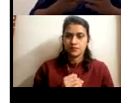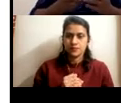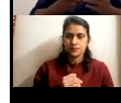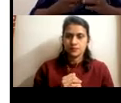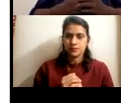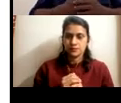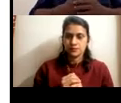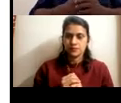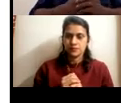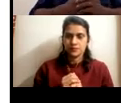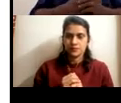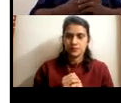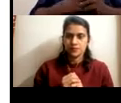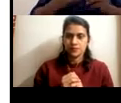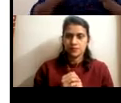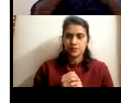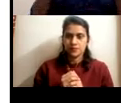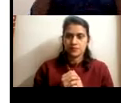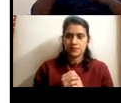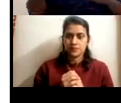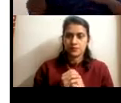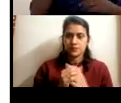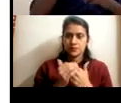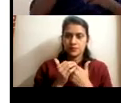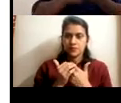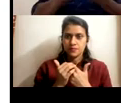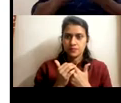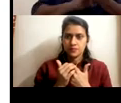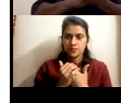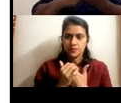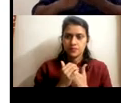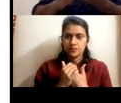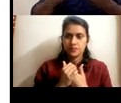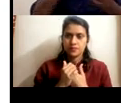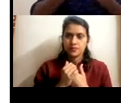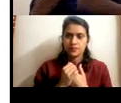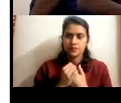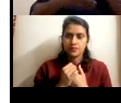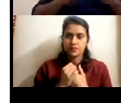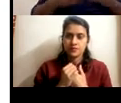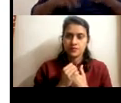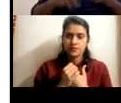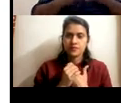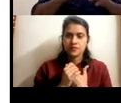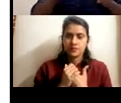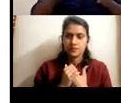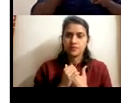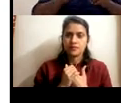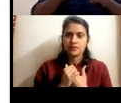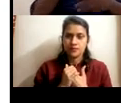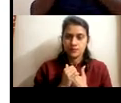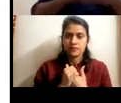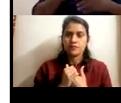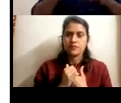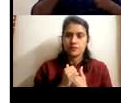training, people come to Vishesh. Okay. I'm going to get trained on, um, Java. Great. But what is the kind of